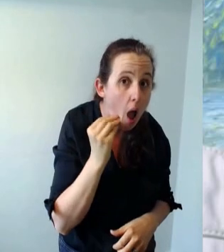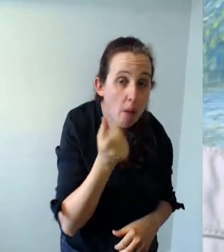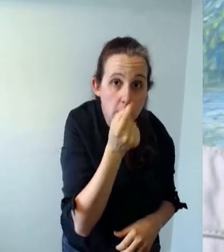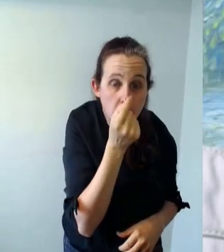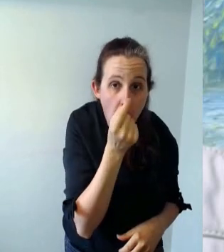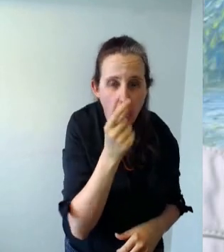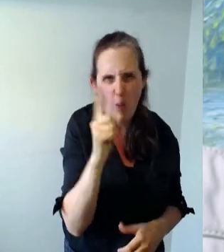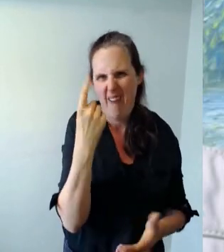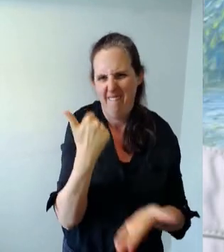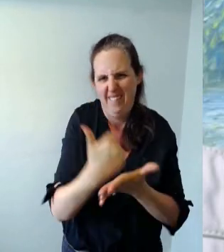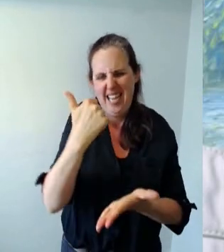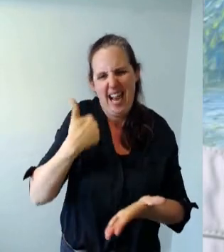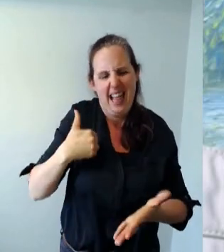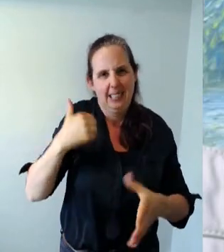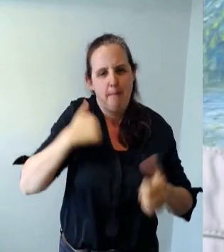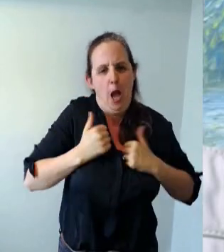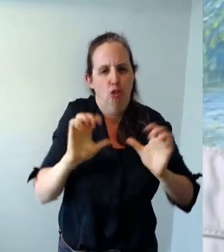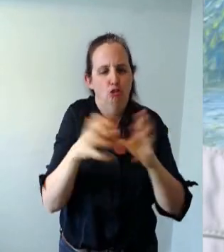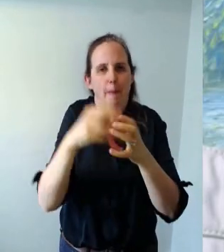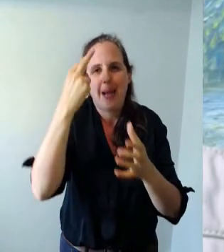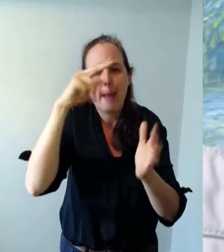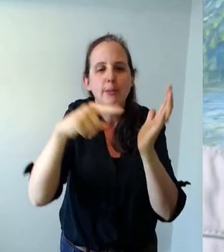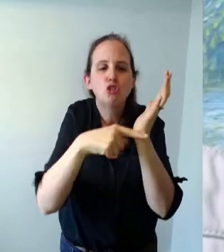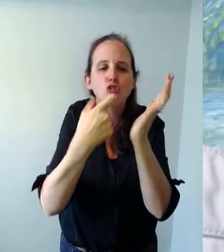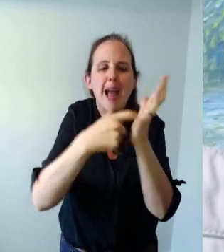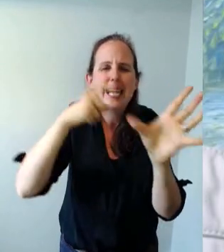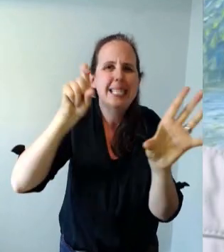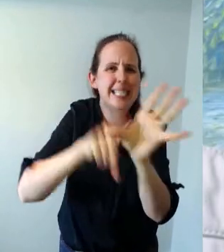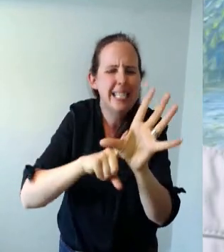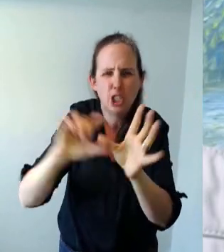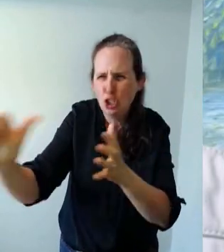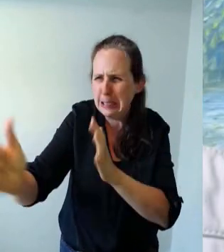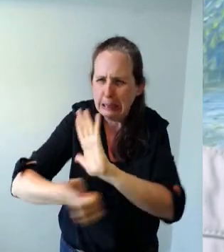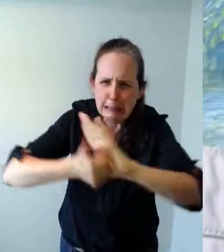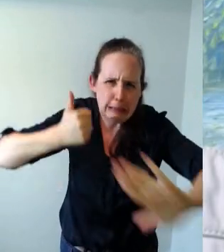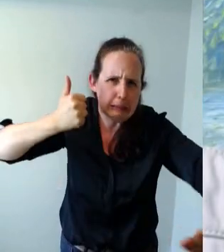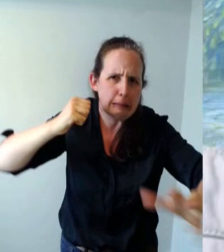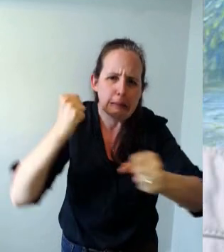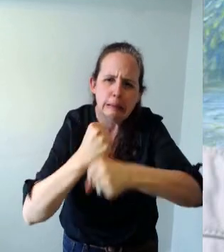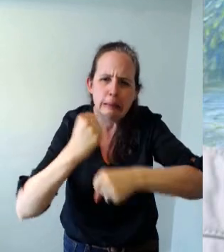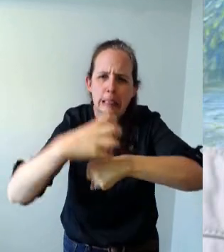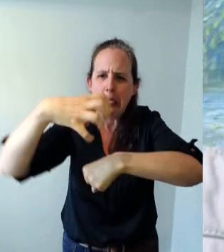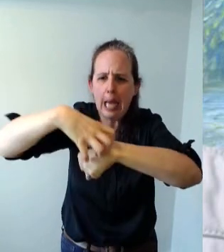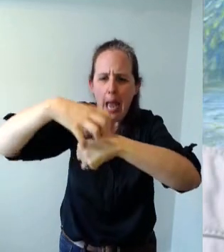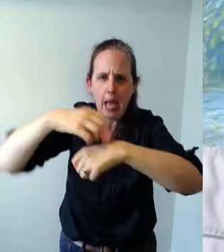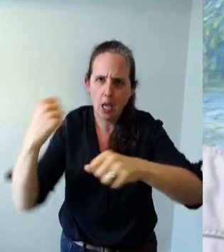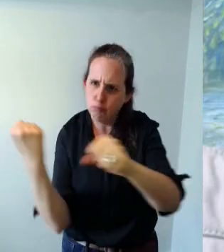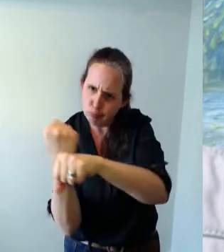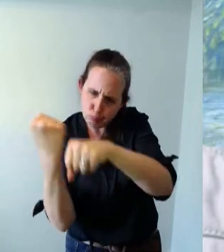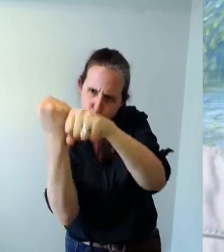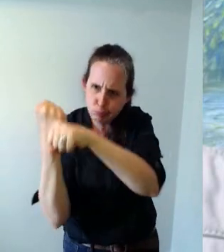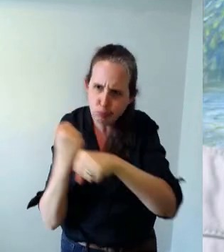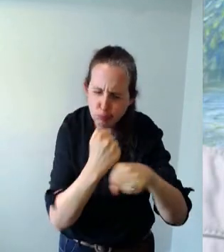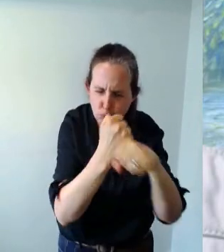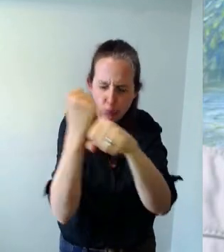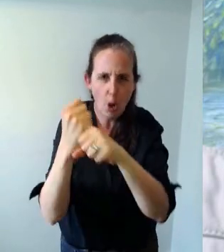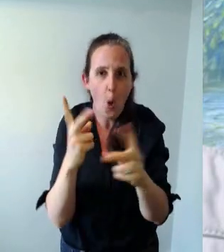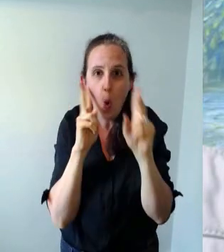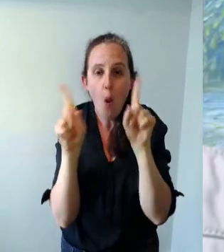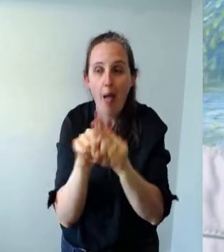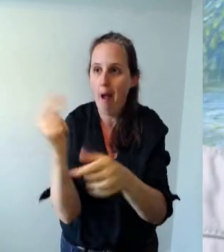in our group called Tracy who makes the most amazing cakes and it is literally like art on a cake. They're like sculptures.